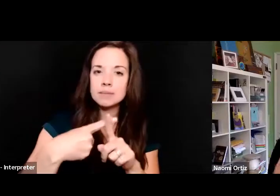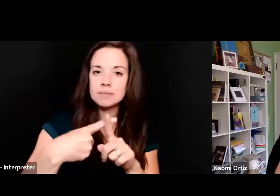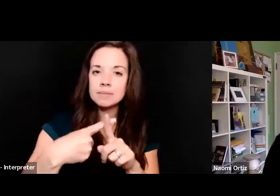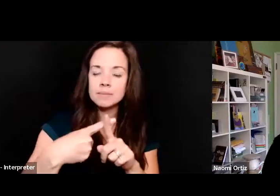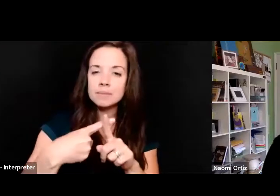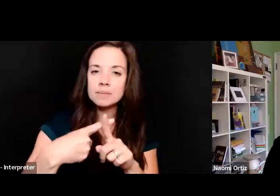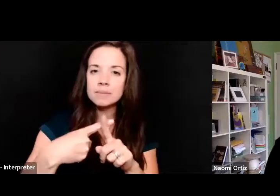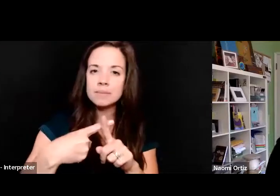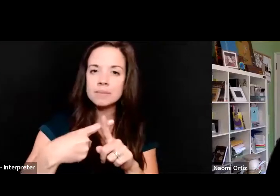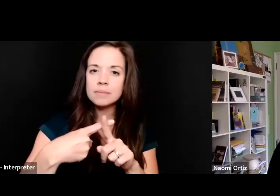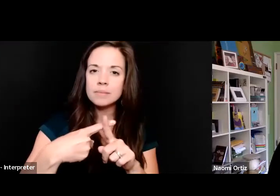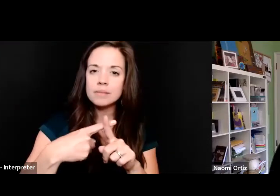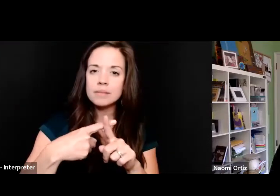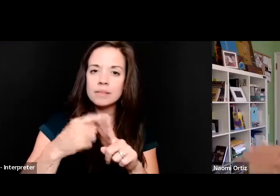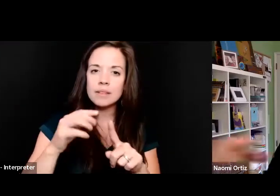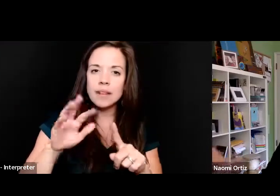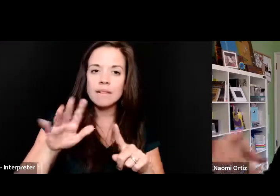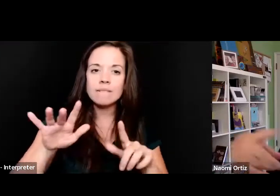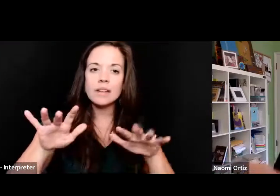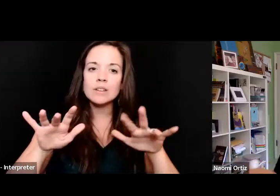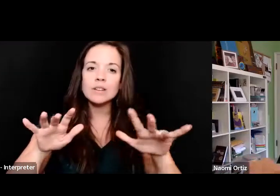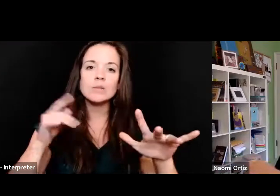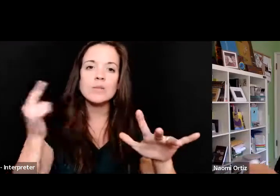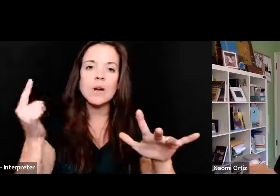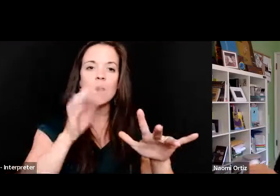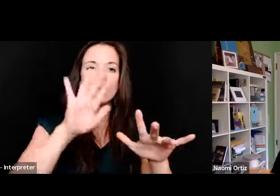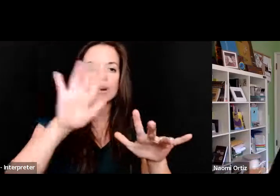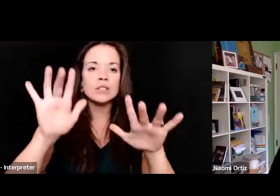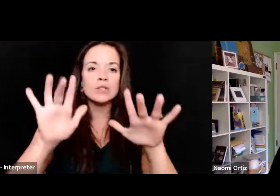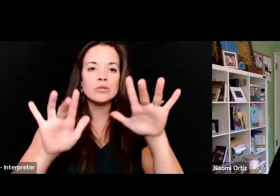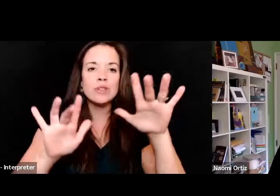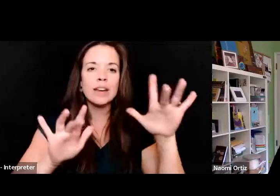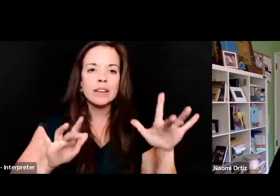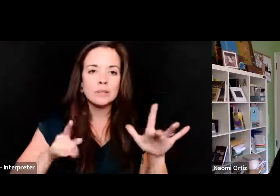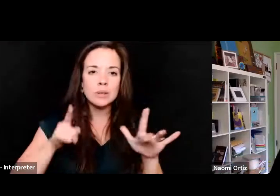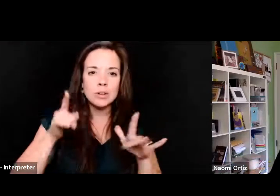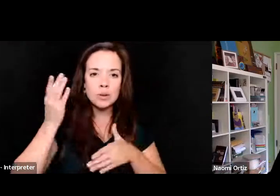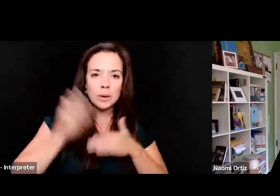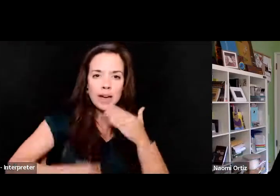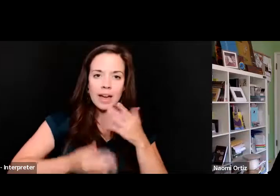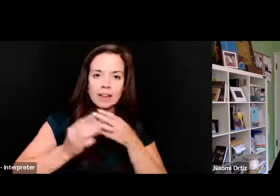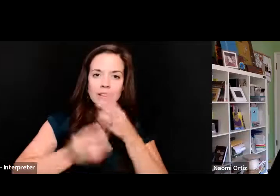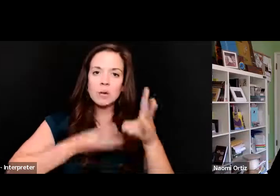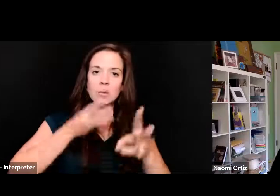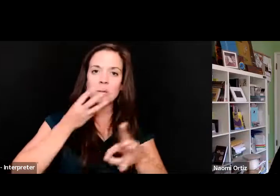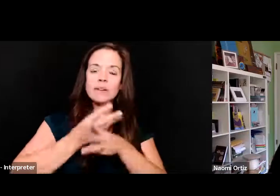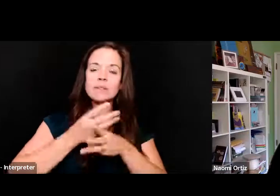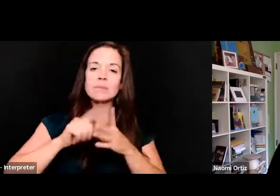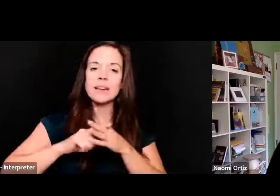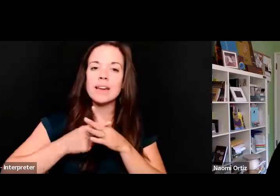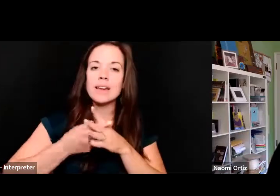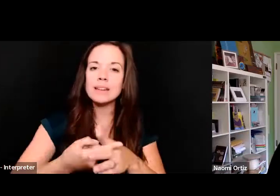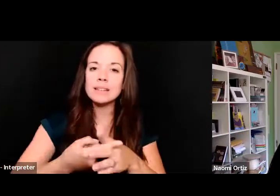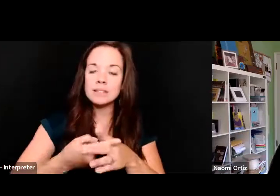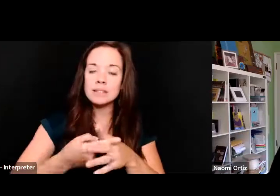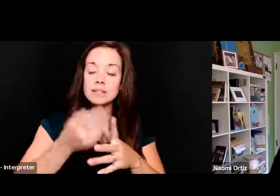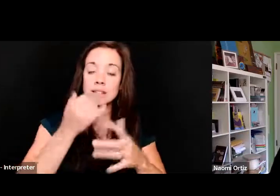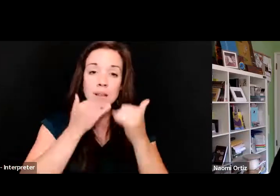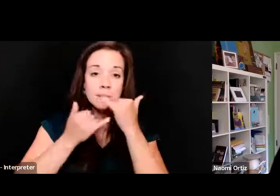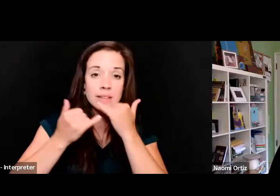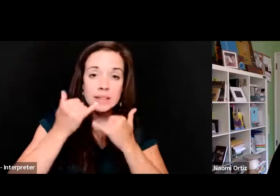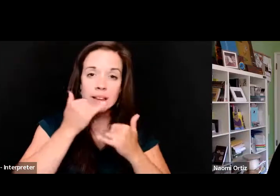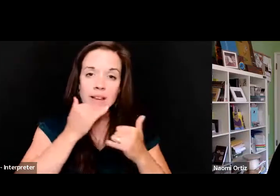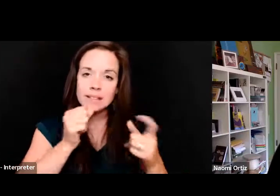Fingers will always trace where you end and the world begins. The mistake is to not